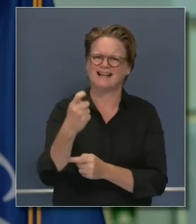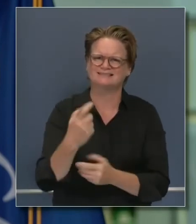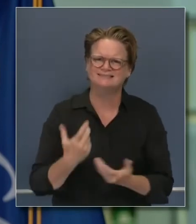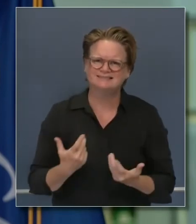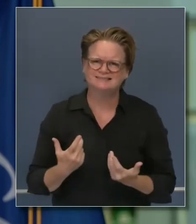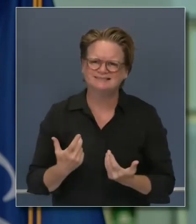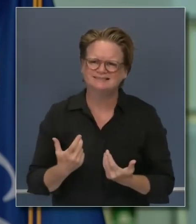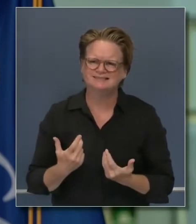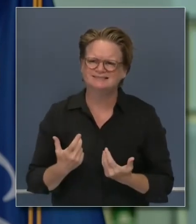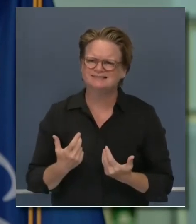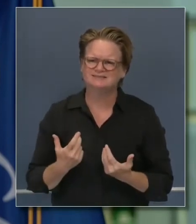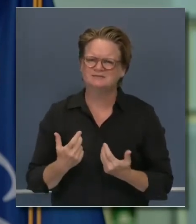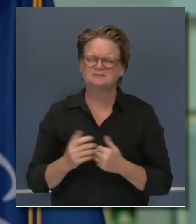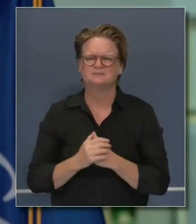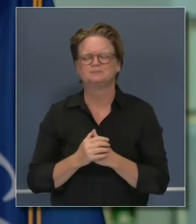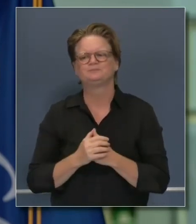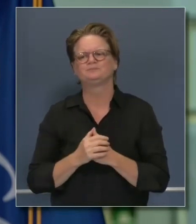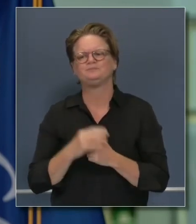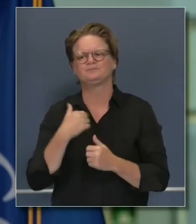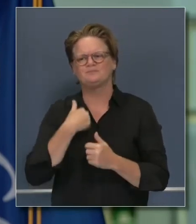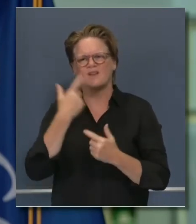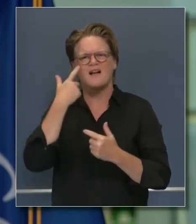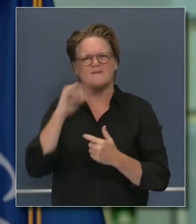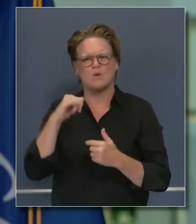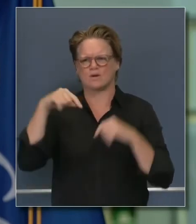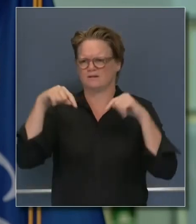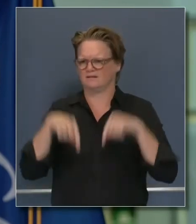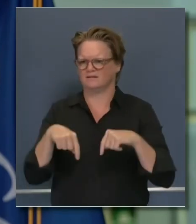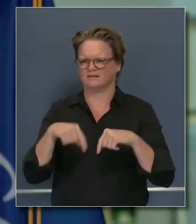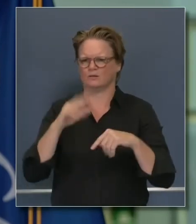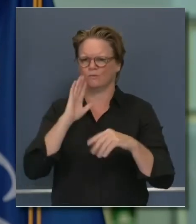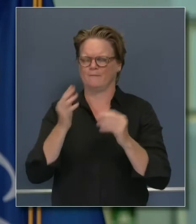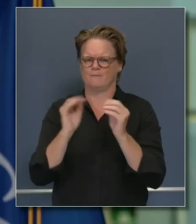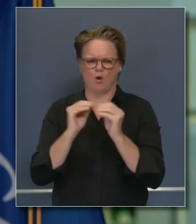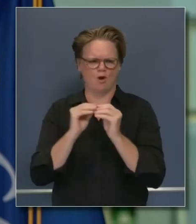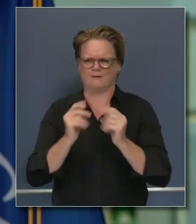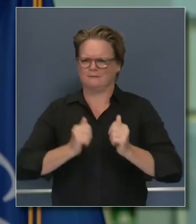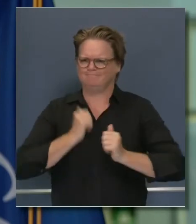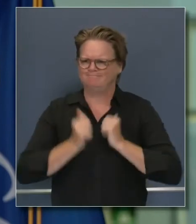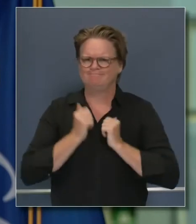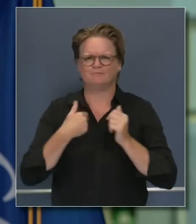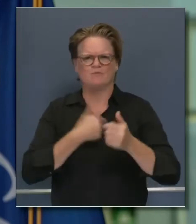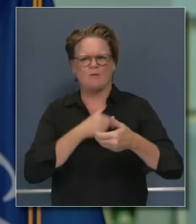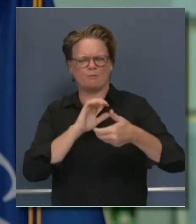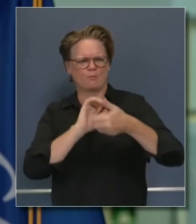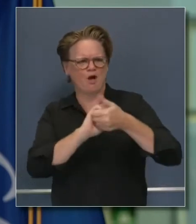that's exactly what the state of California is doing. Stephanie Sierra, ABC7.